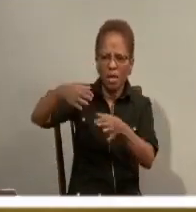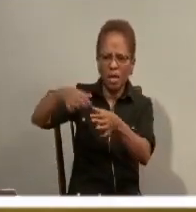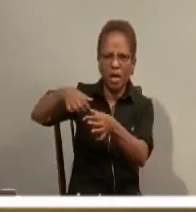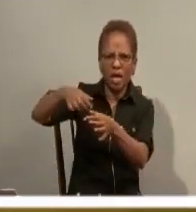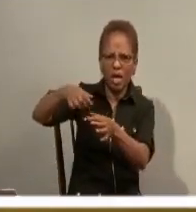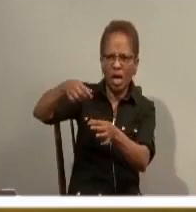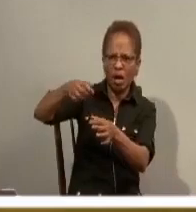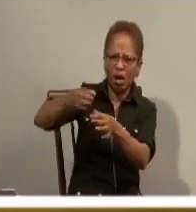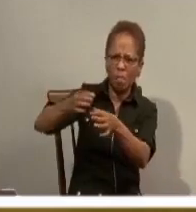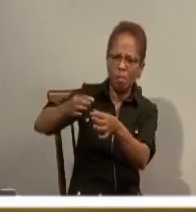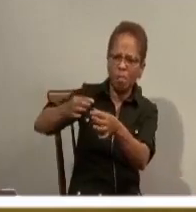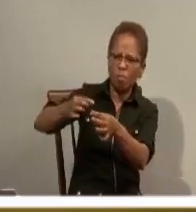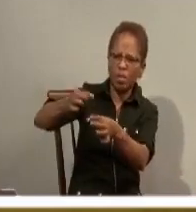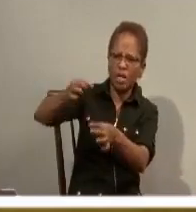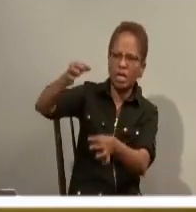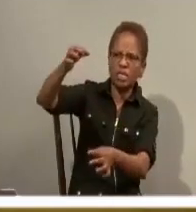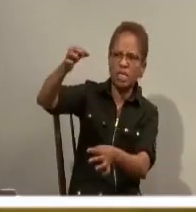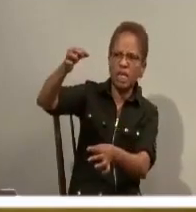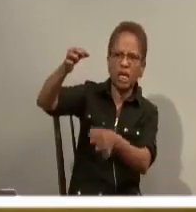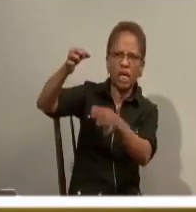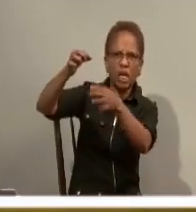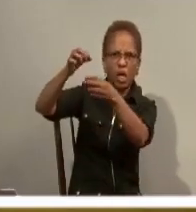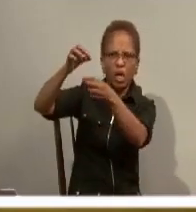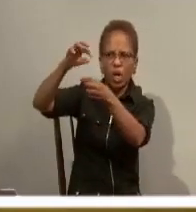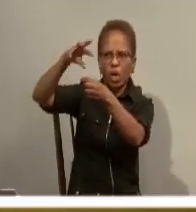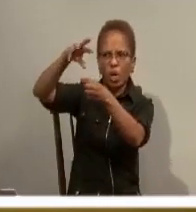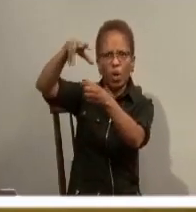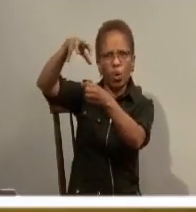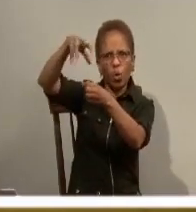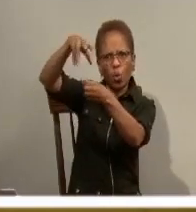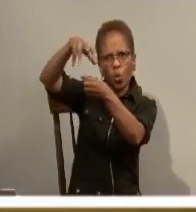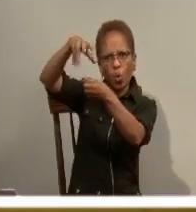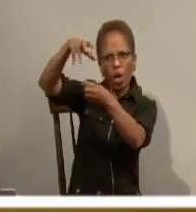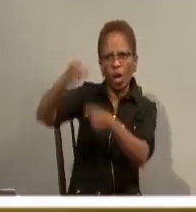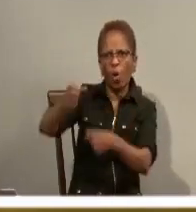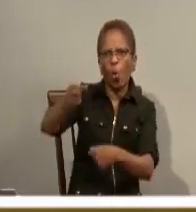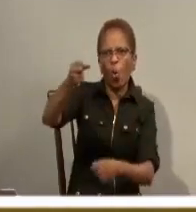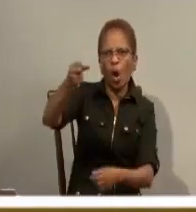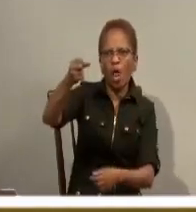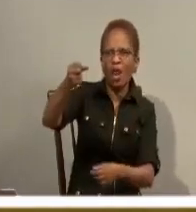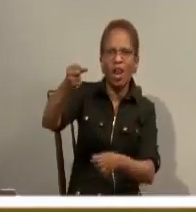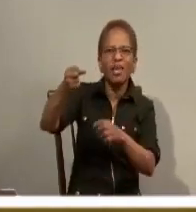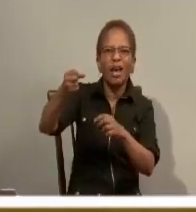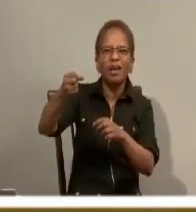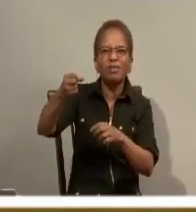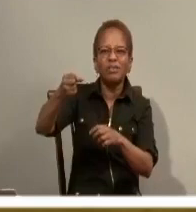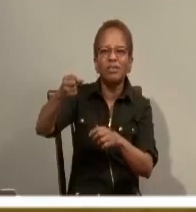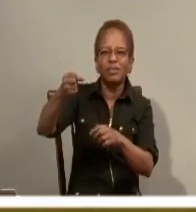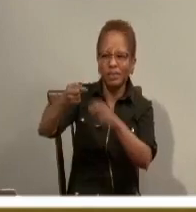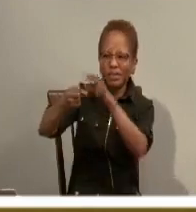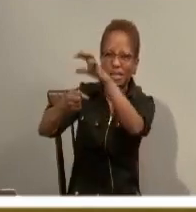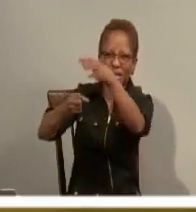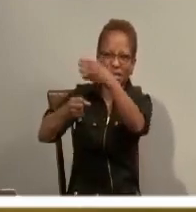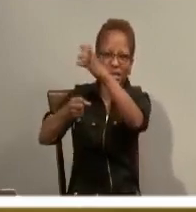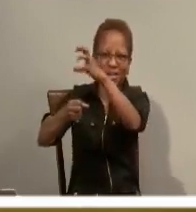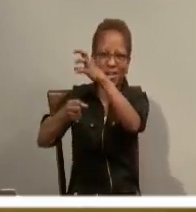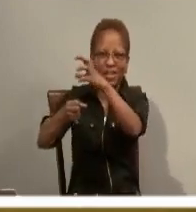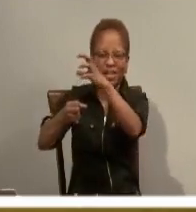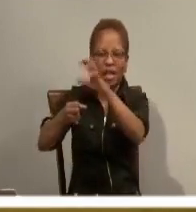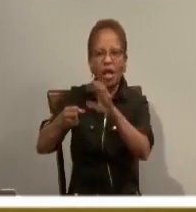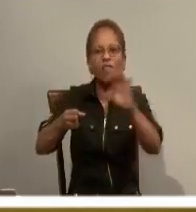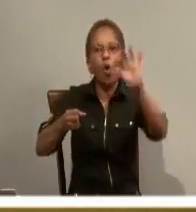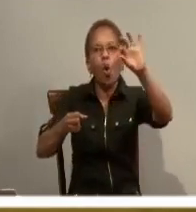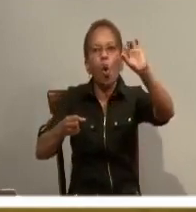cloth wrapped on it, soaked in oil so that when you lit it, it would just keep burning because of the oil. And if there was no